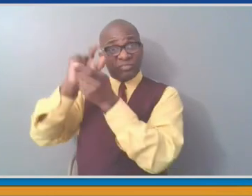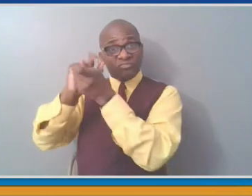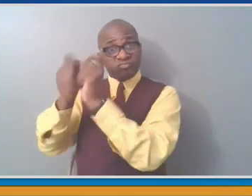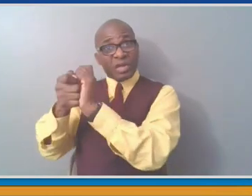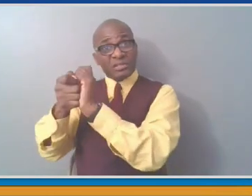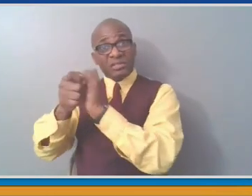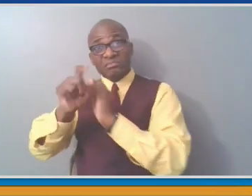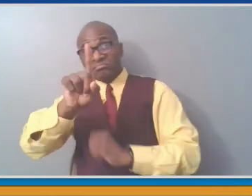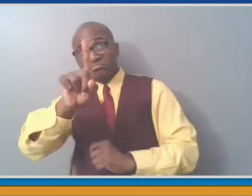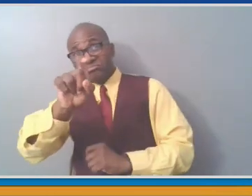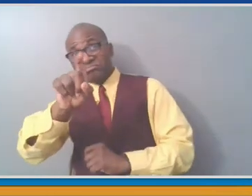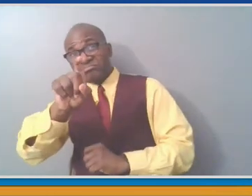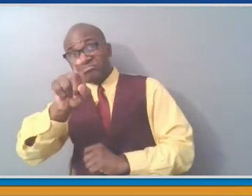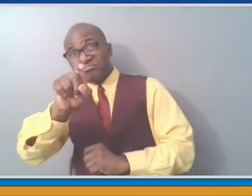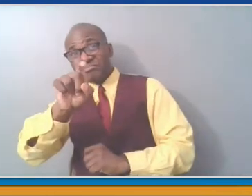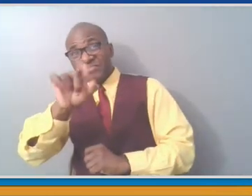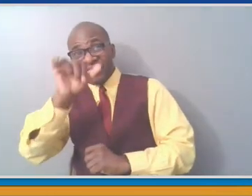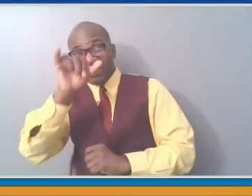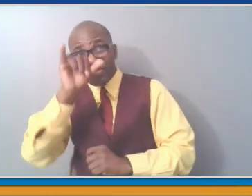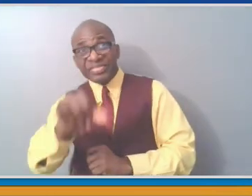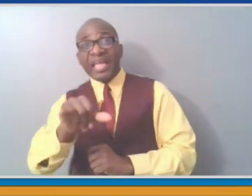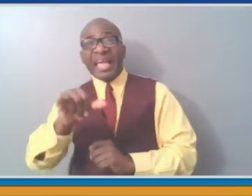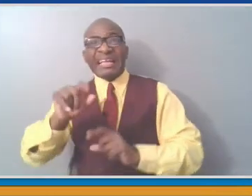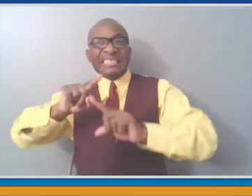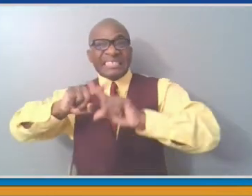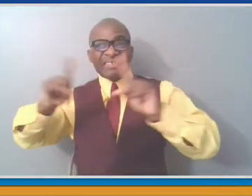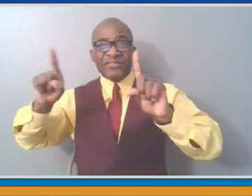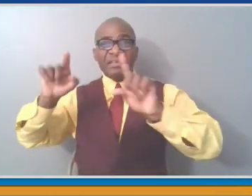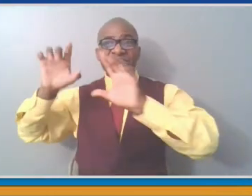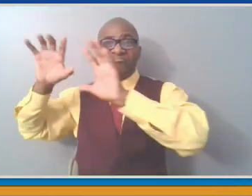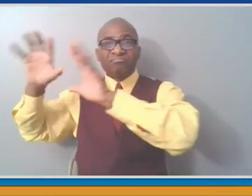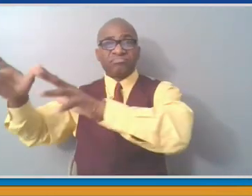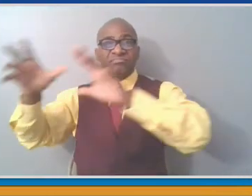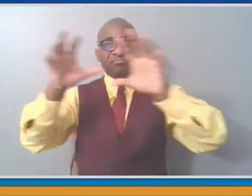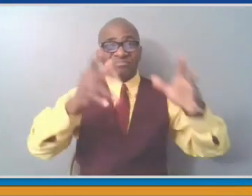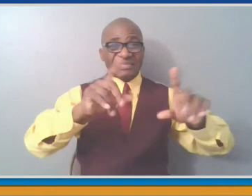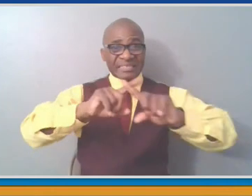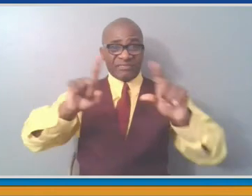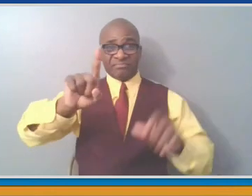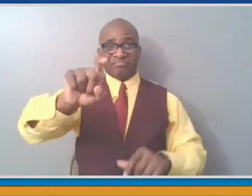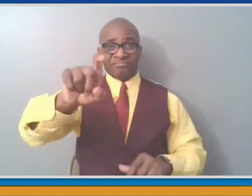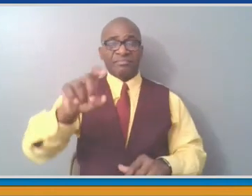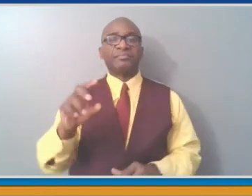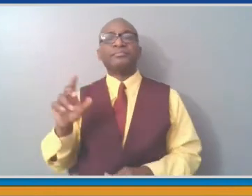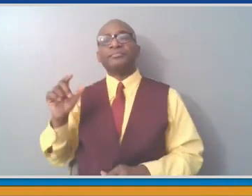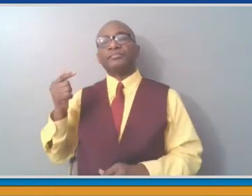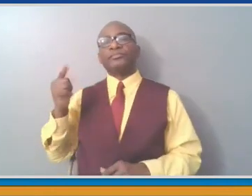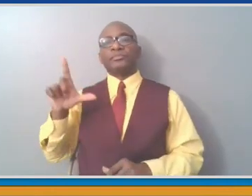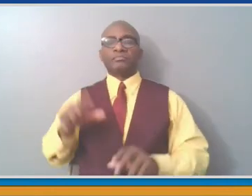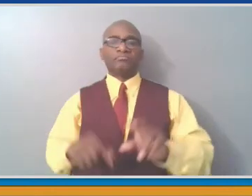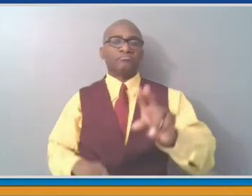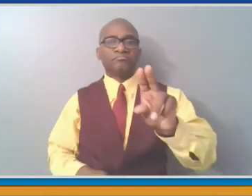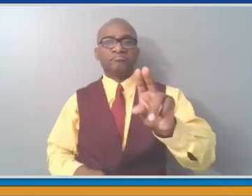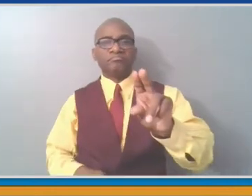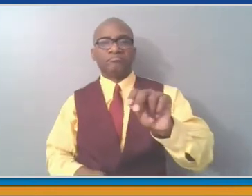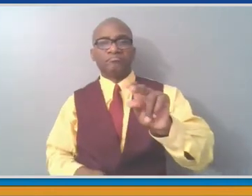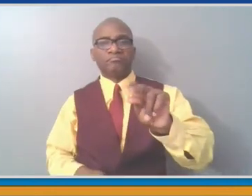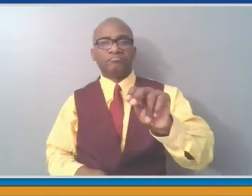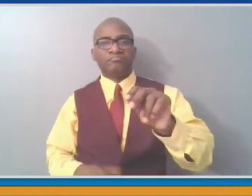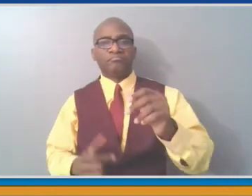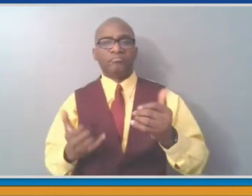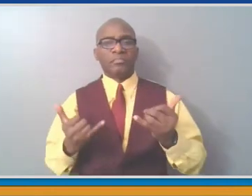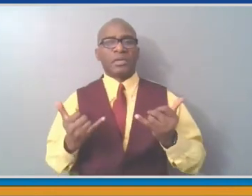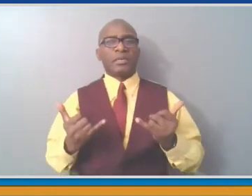I suspect that's not going to happen in the short term, meaning the balance of this month, perhaps the first part of May. We are approaching the point of